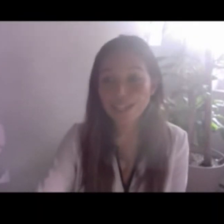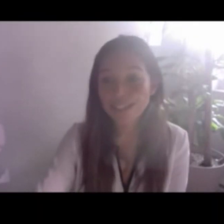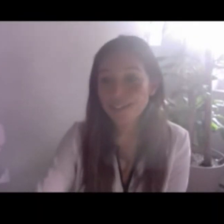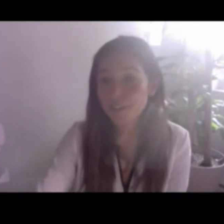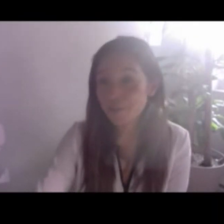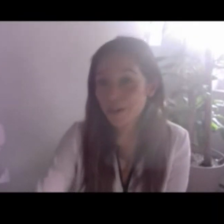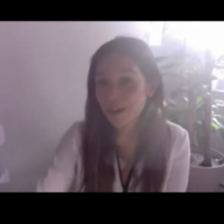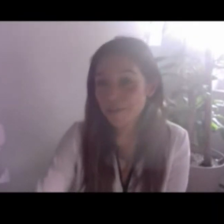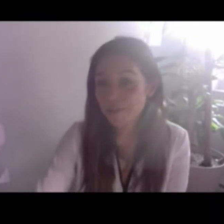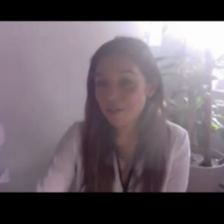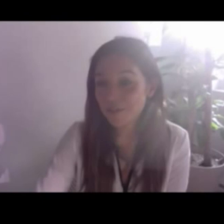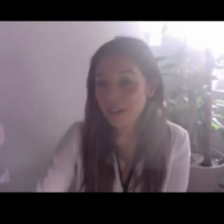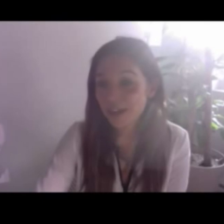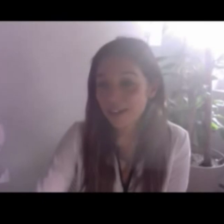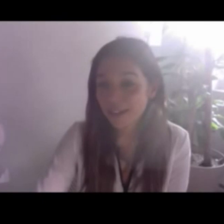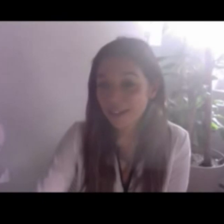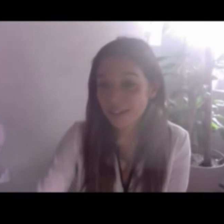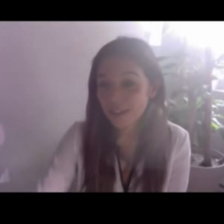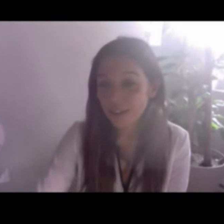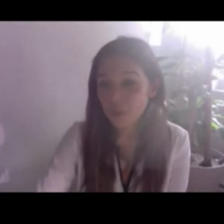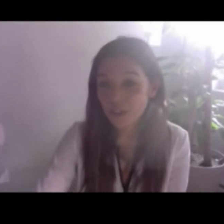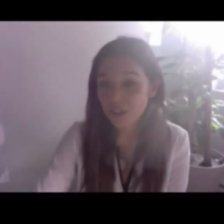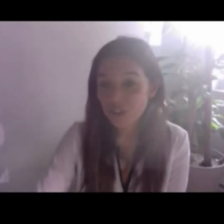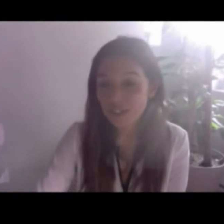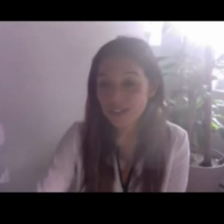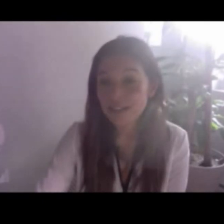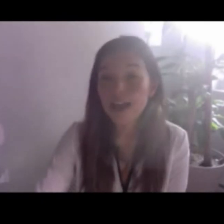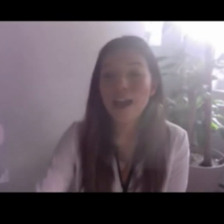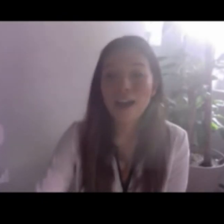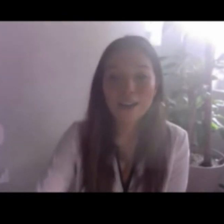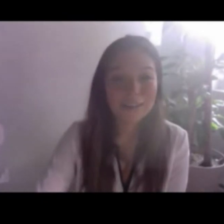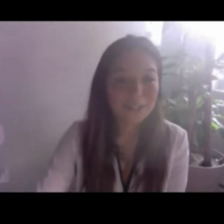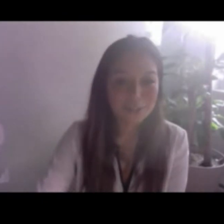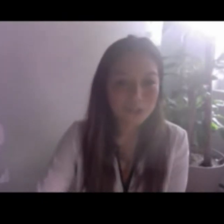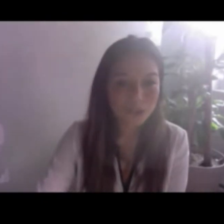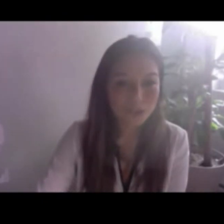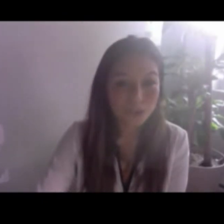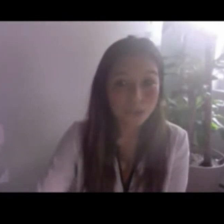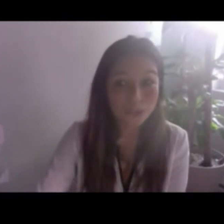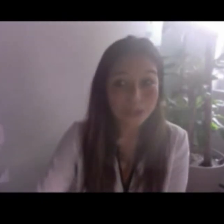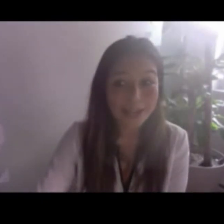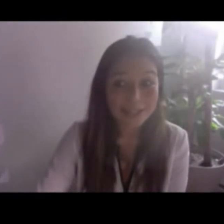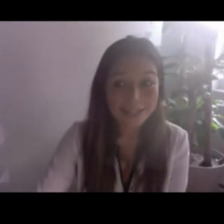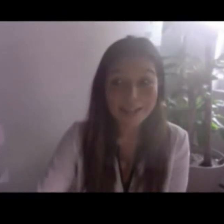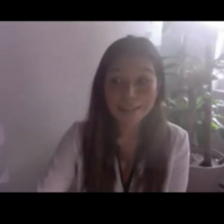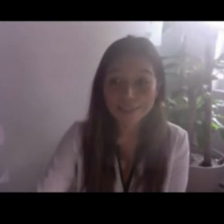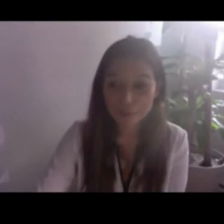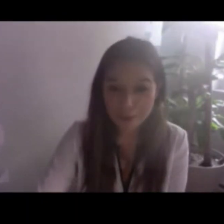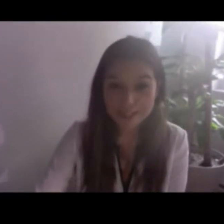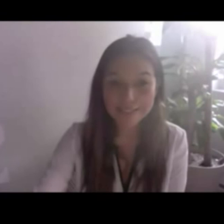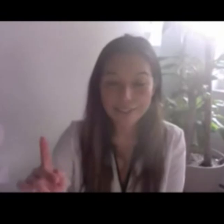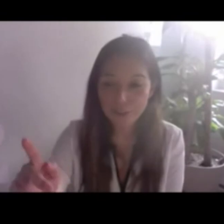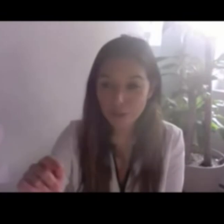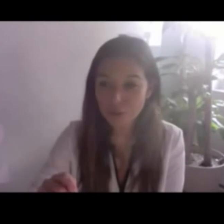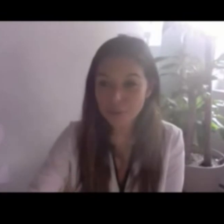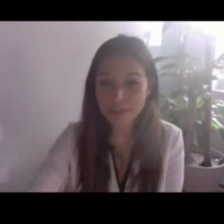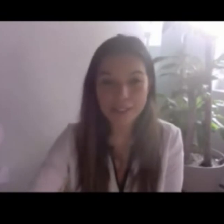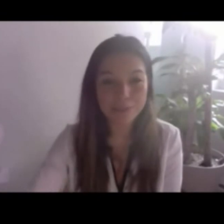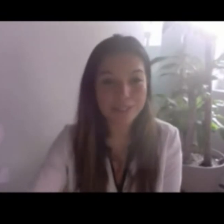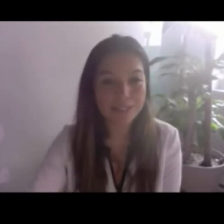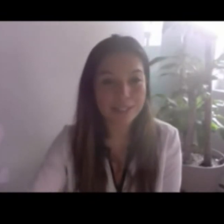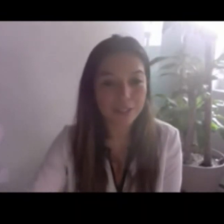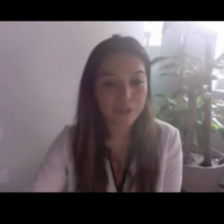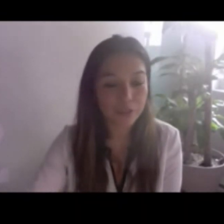And if you have any questions to ask, Roberta is also